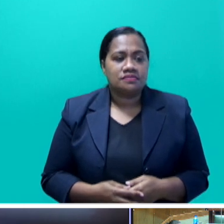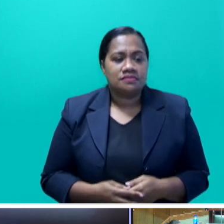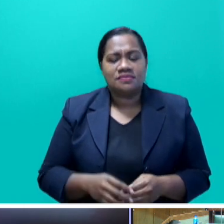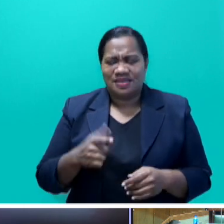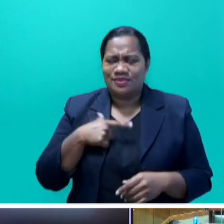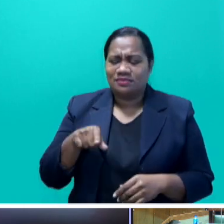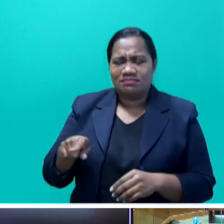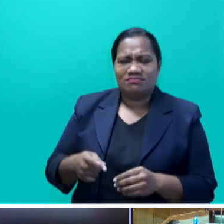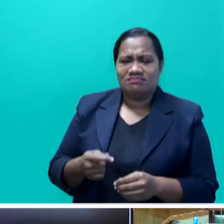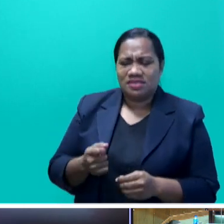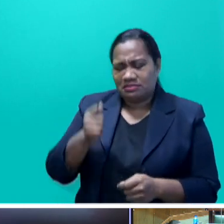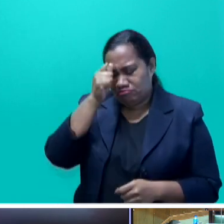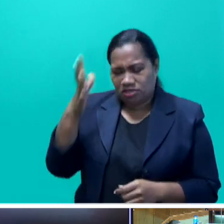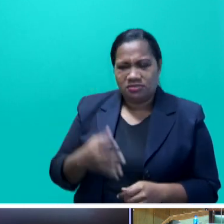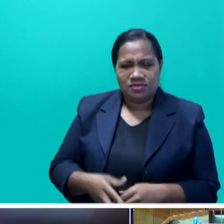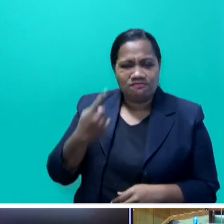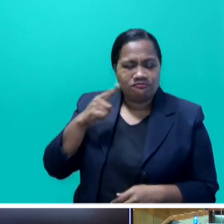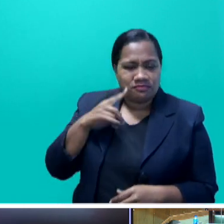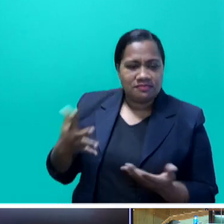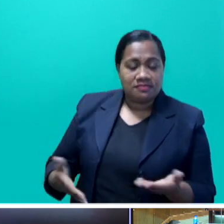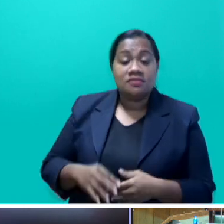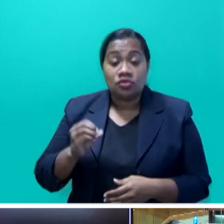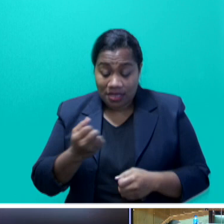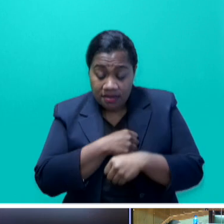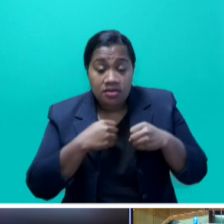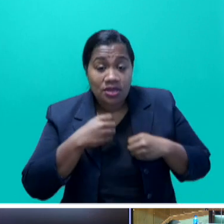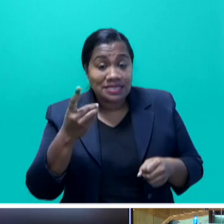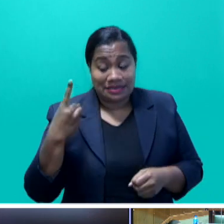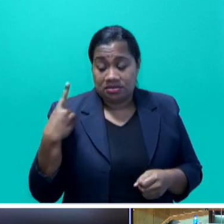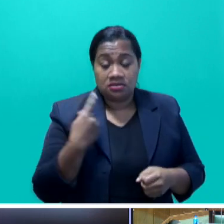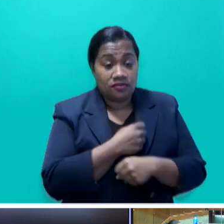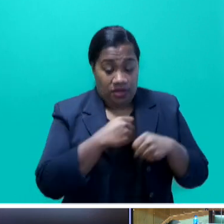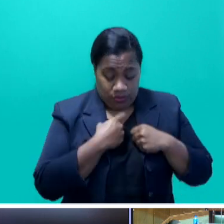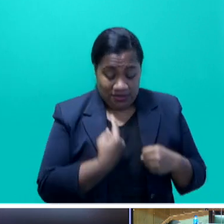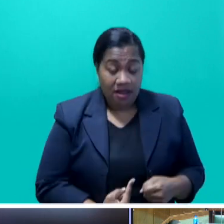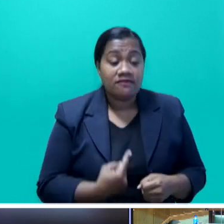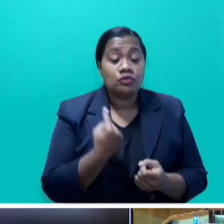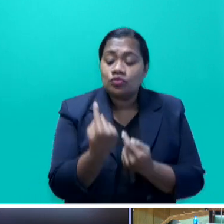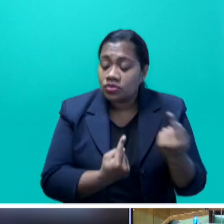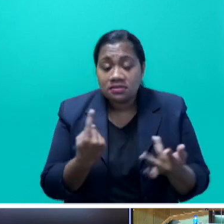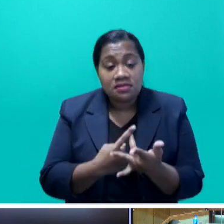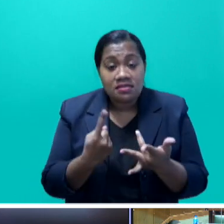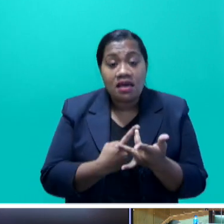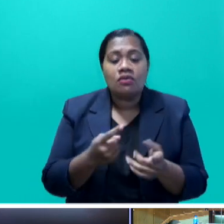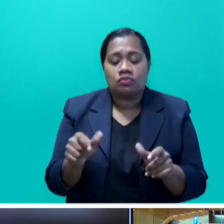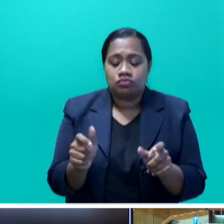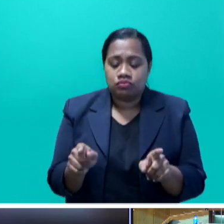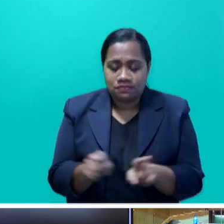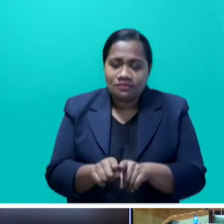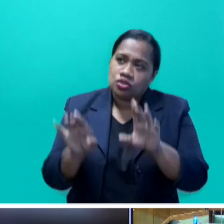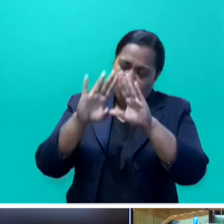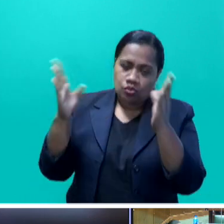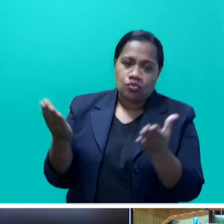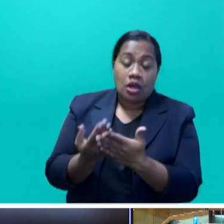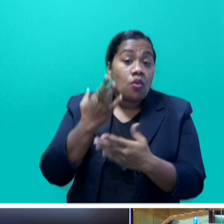Protection through vaccine is our duty to ourselves. It is our duty to each other. It is our duty to the world. When we reach our vaccine